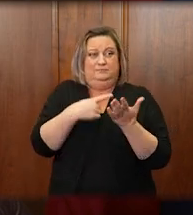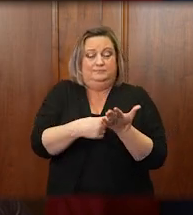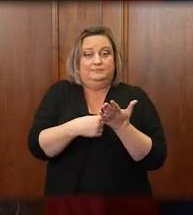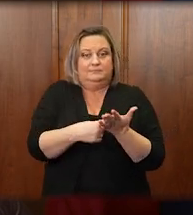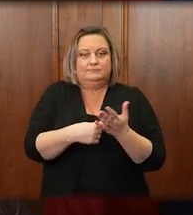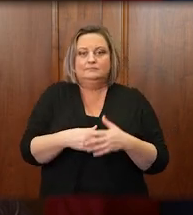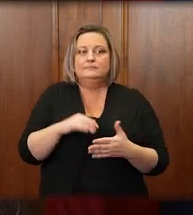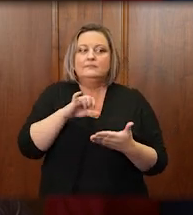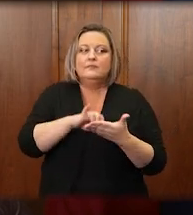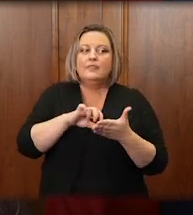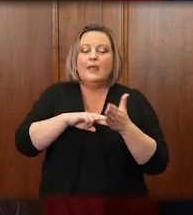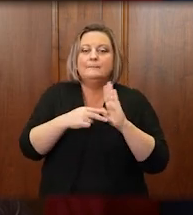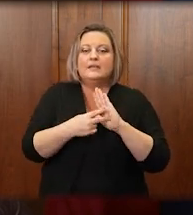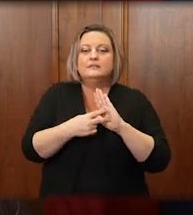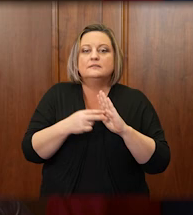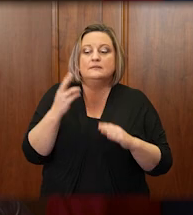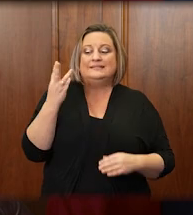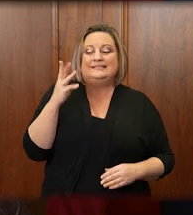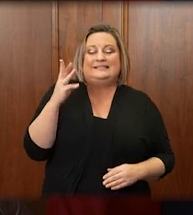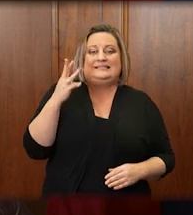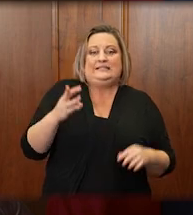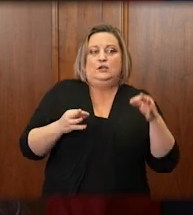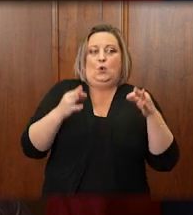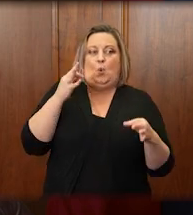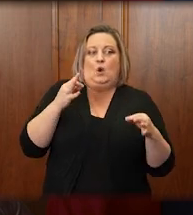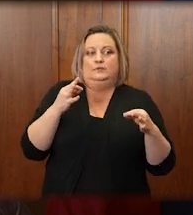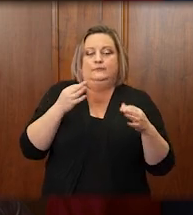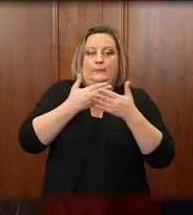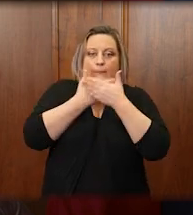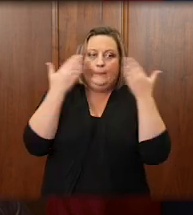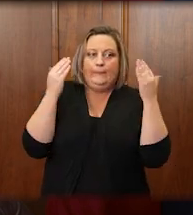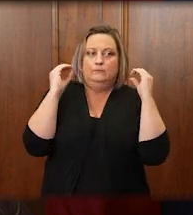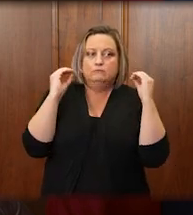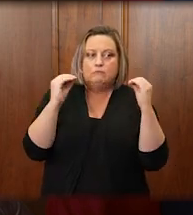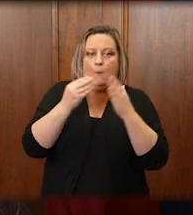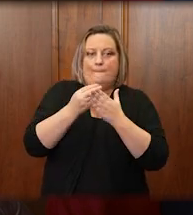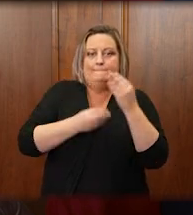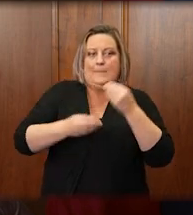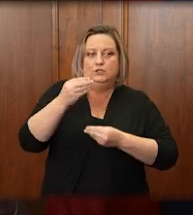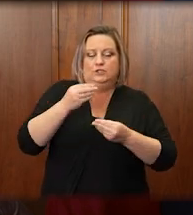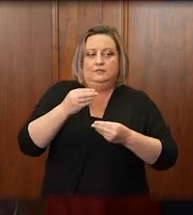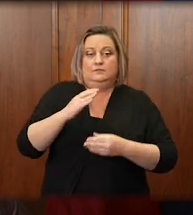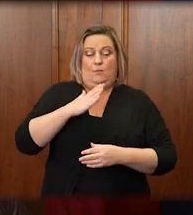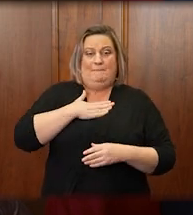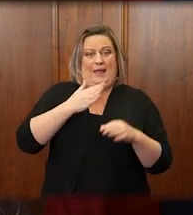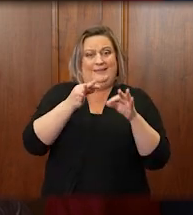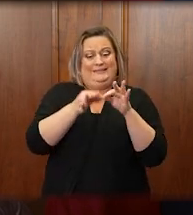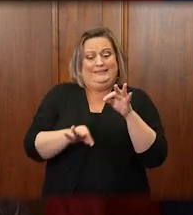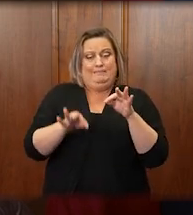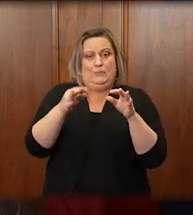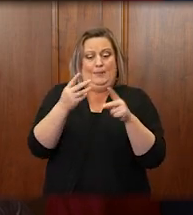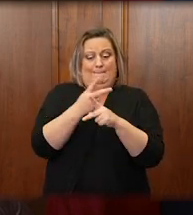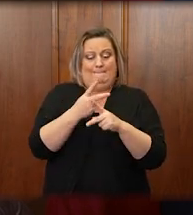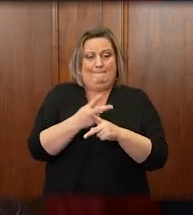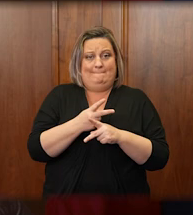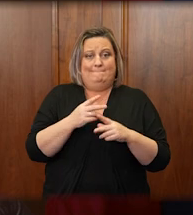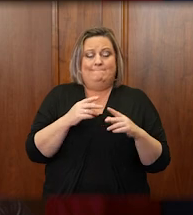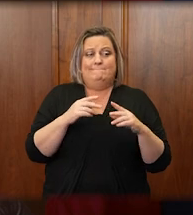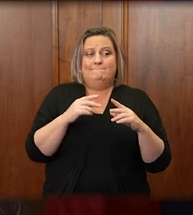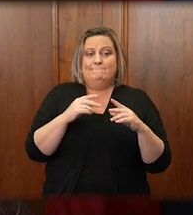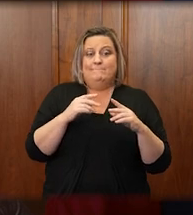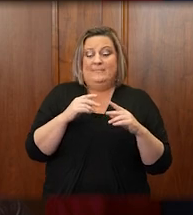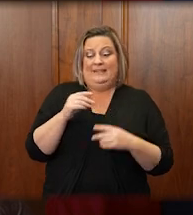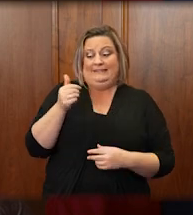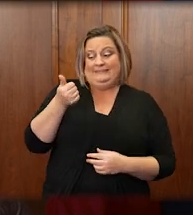wipe out the budgets of 16 courts completely. My simple math shows that 10% of 3%